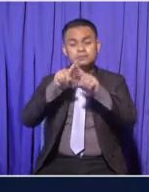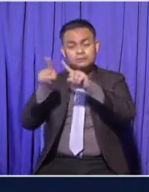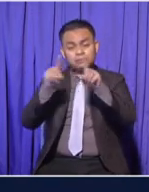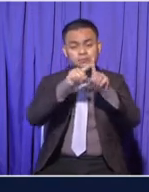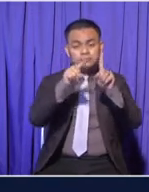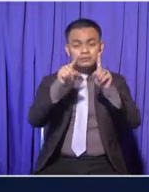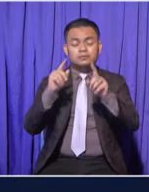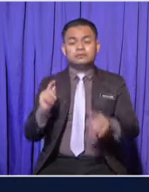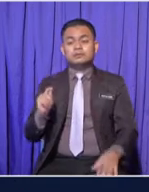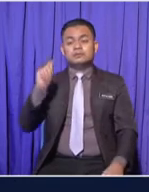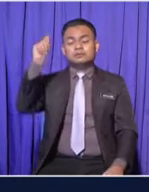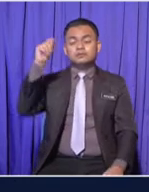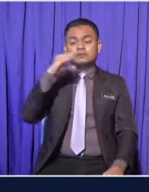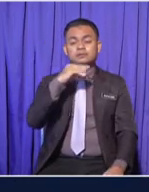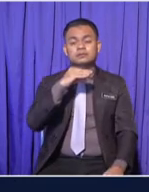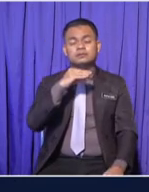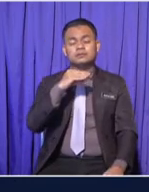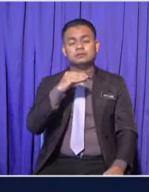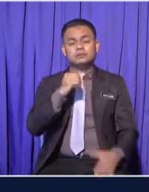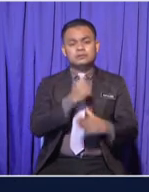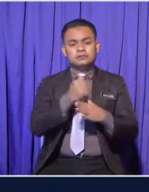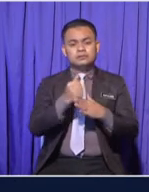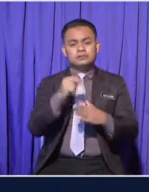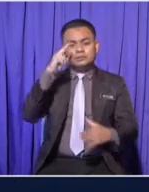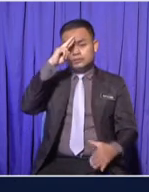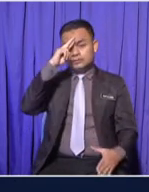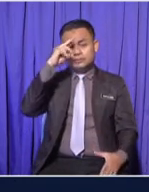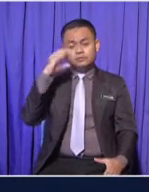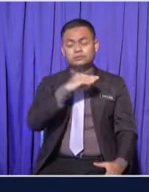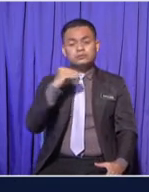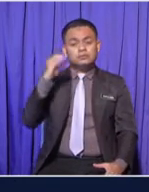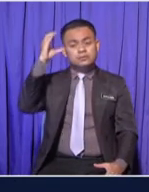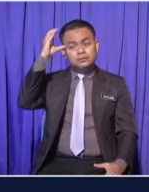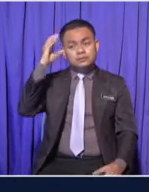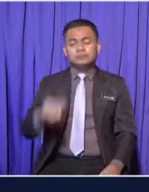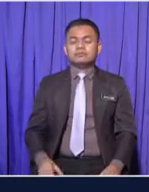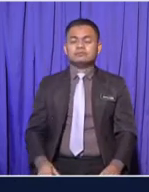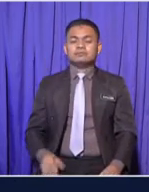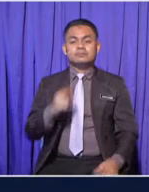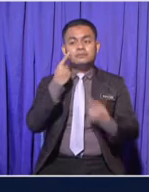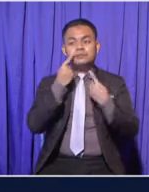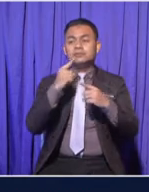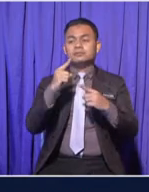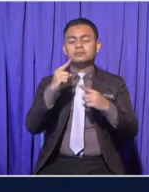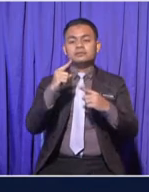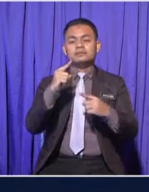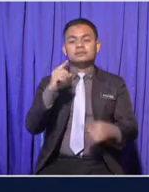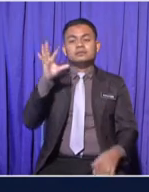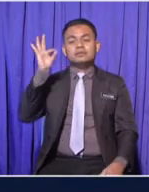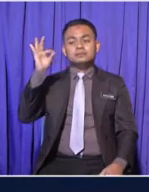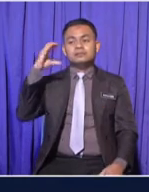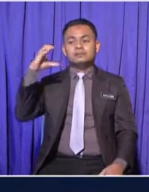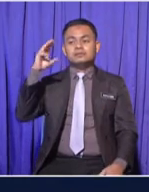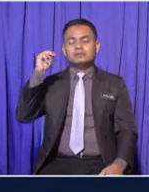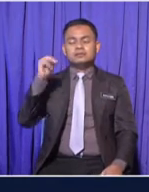between Raju and Cheng The answer is 9 cm